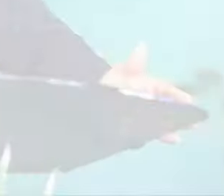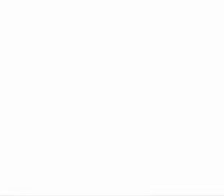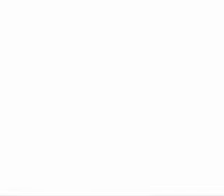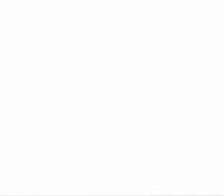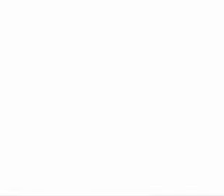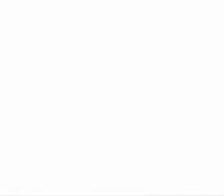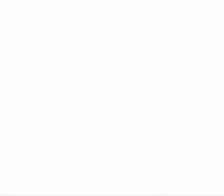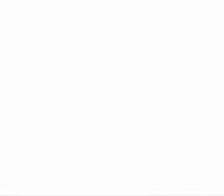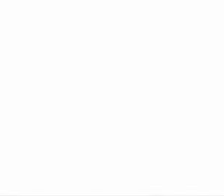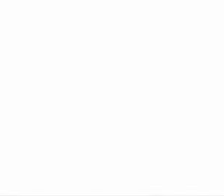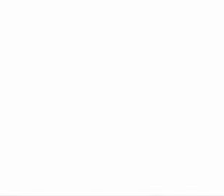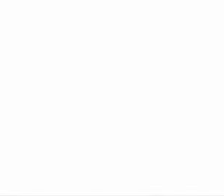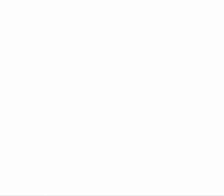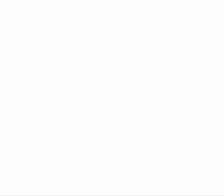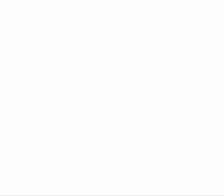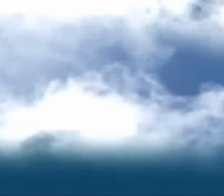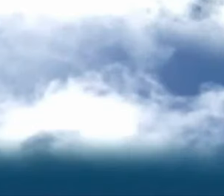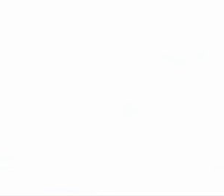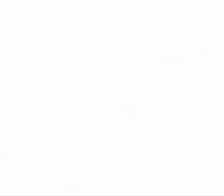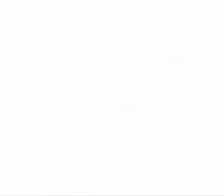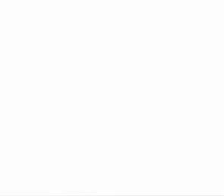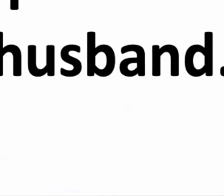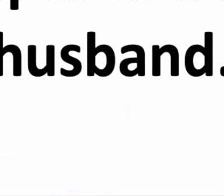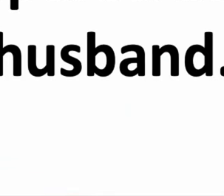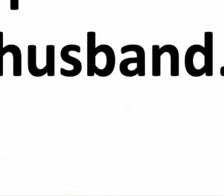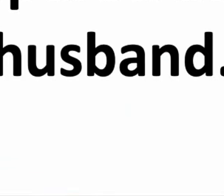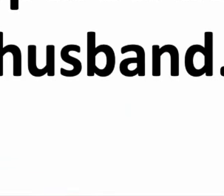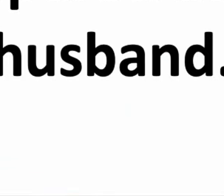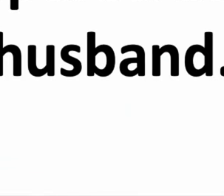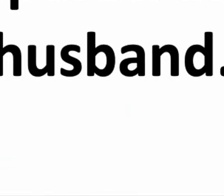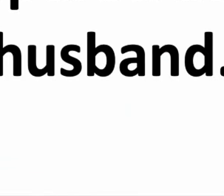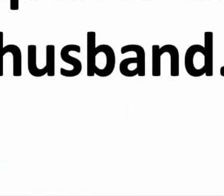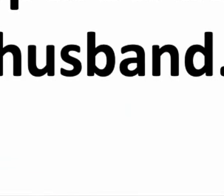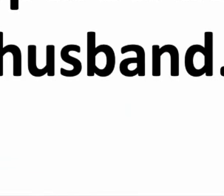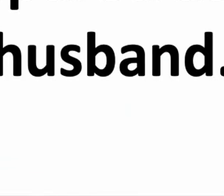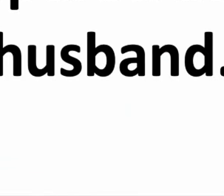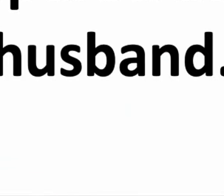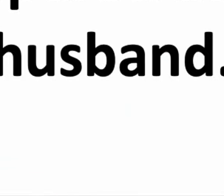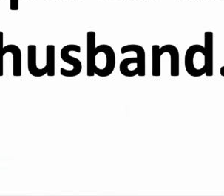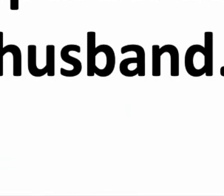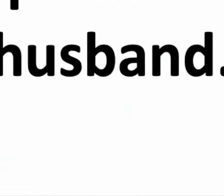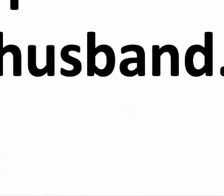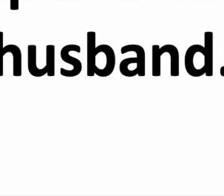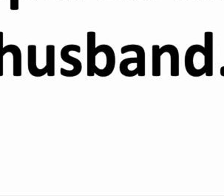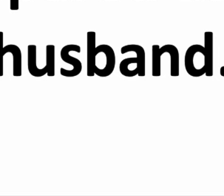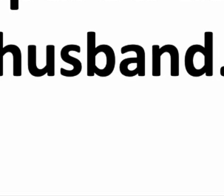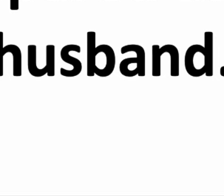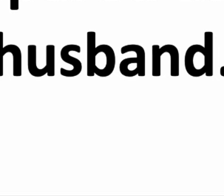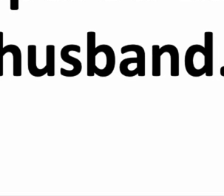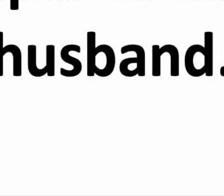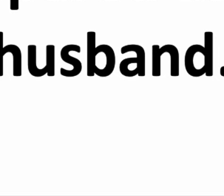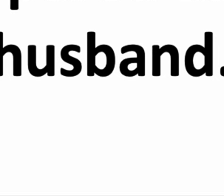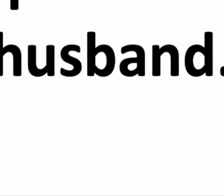had passed away. Also, there was no more seed. Friends, Revelation 21 continues, then I, John, saw the holy